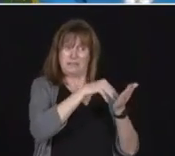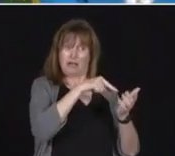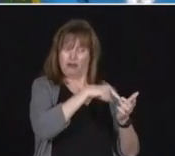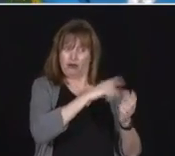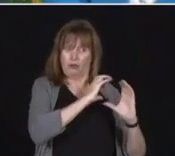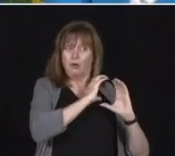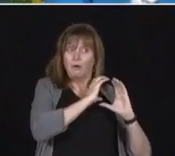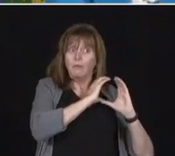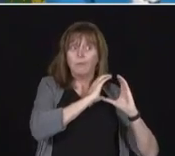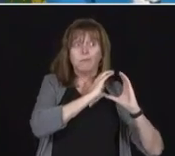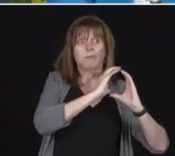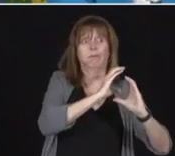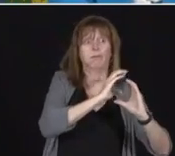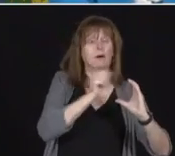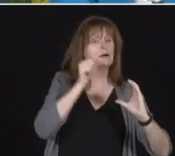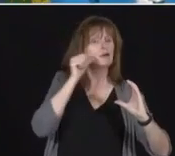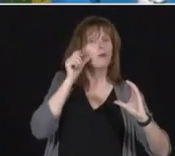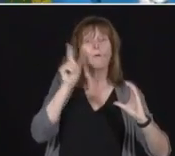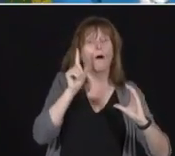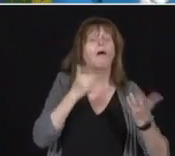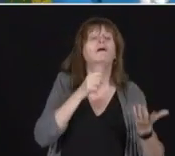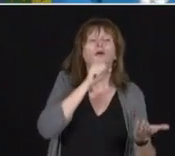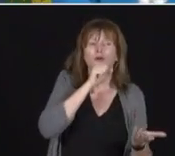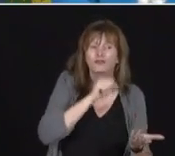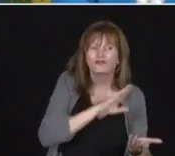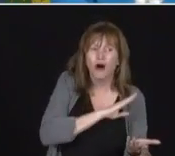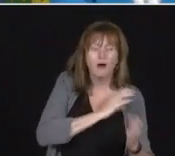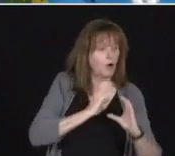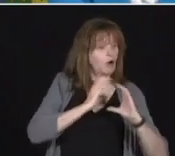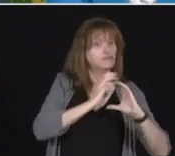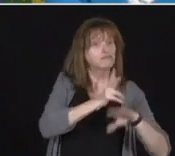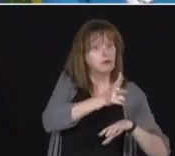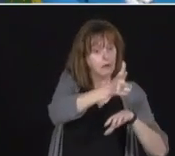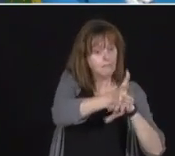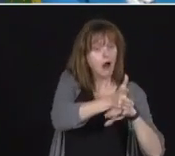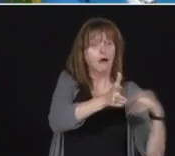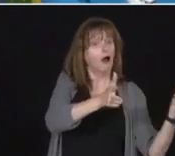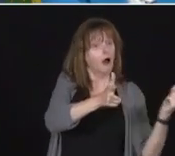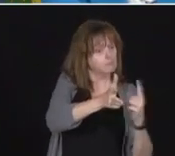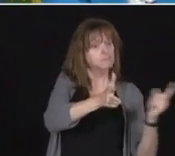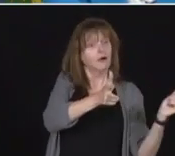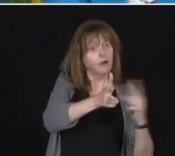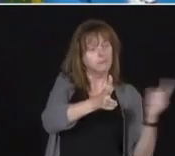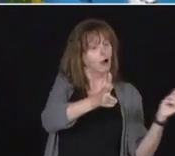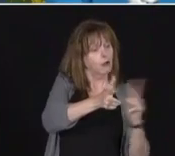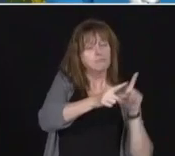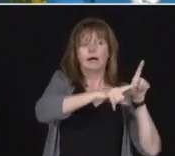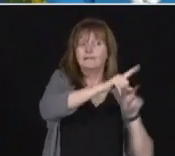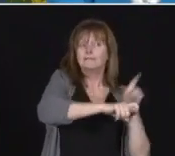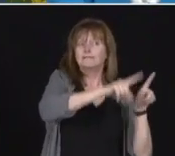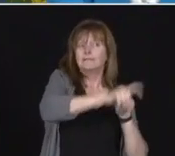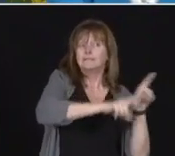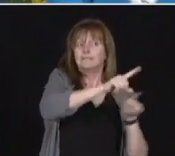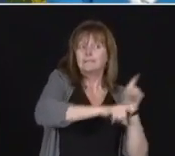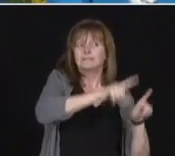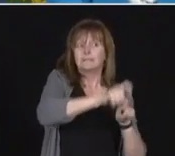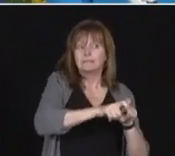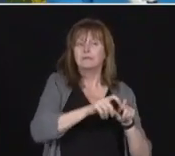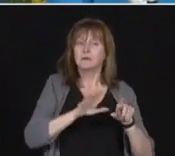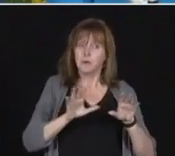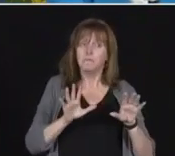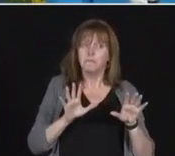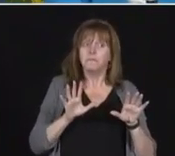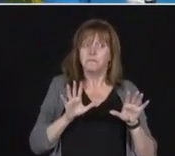was one that was in Scarborough to do testing of people who wanted to be tested because they had symptoms. That were COVID